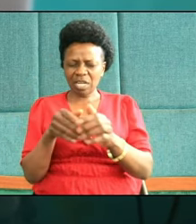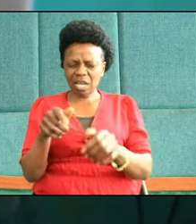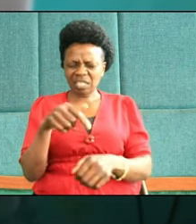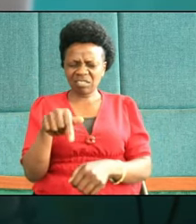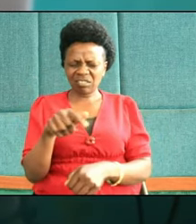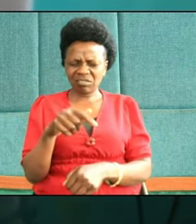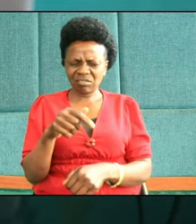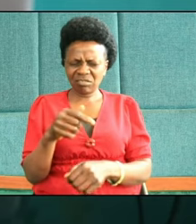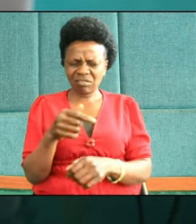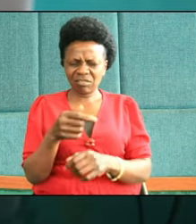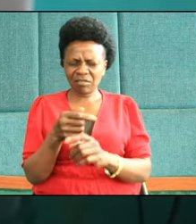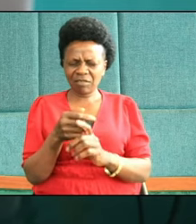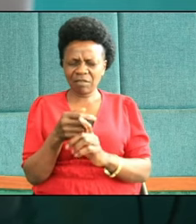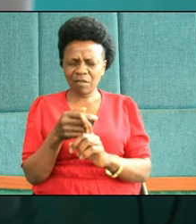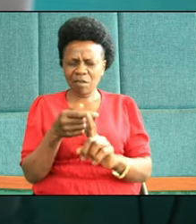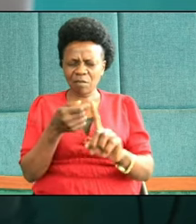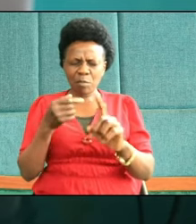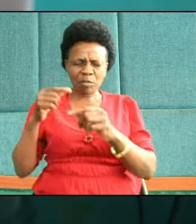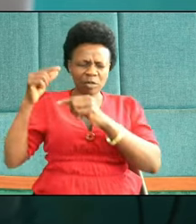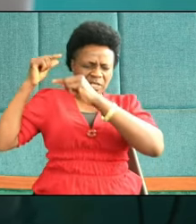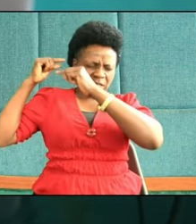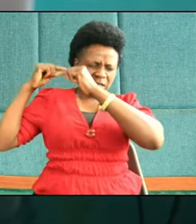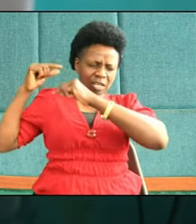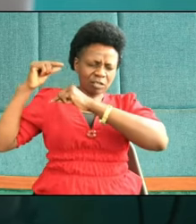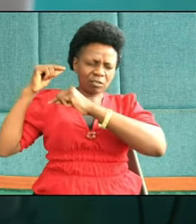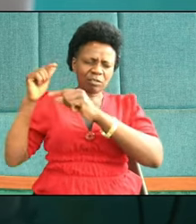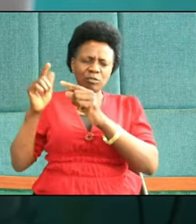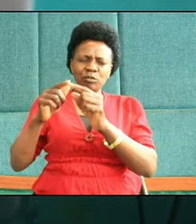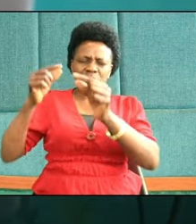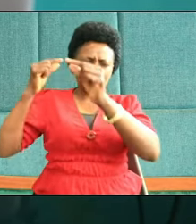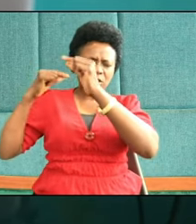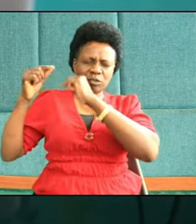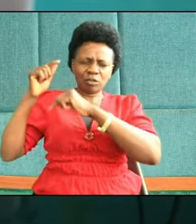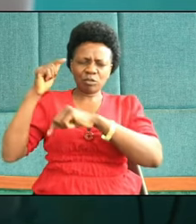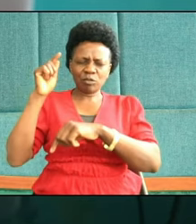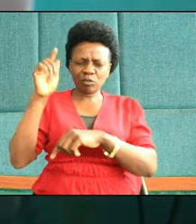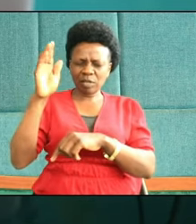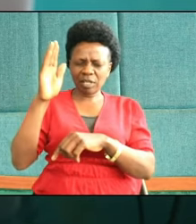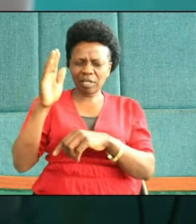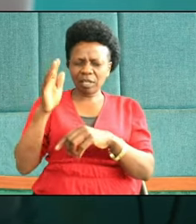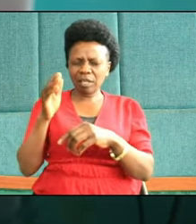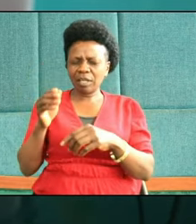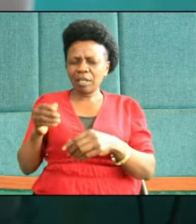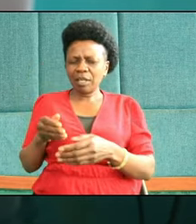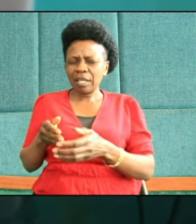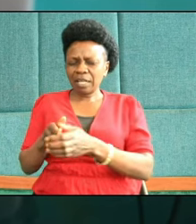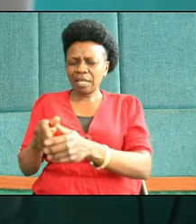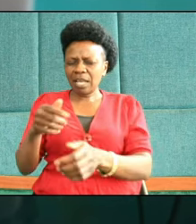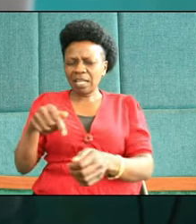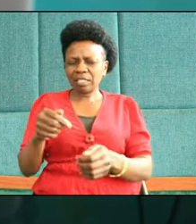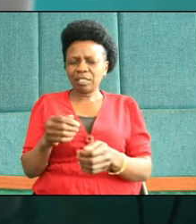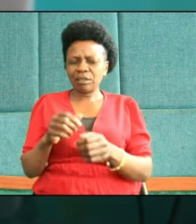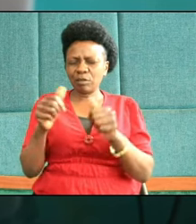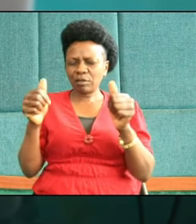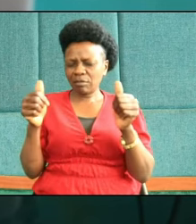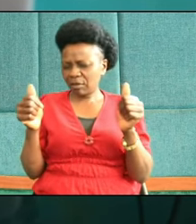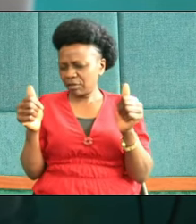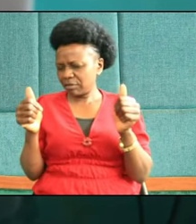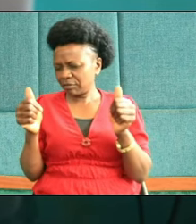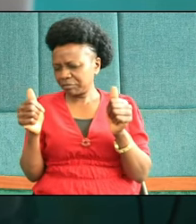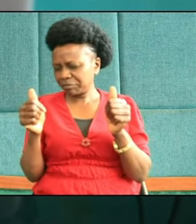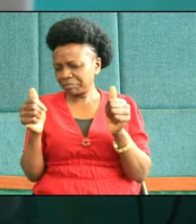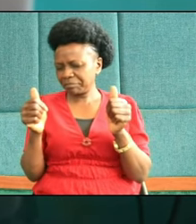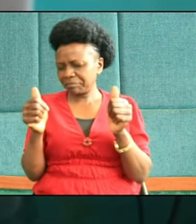from generation to another generation, you have been a great God, a marvelous God, a wonderful